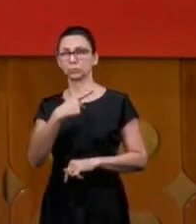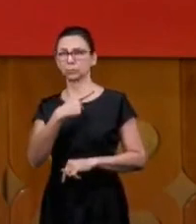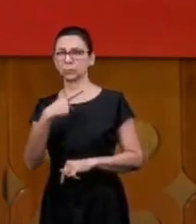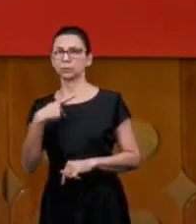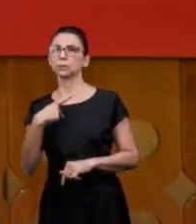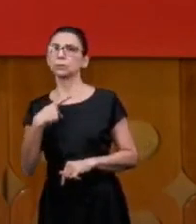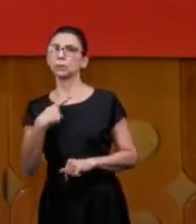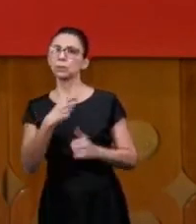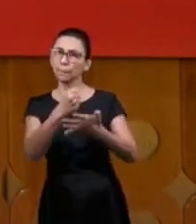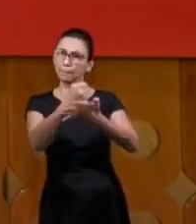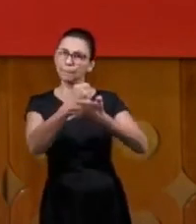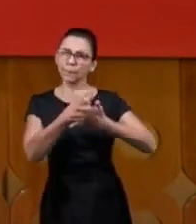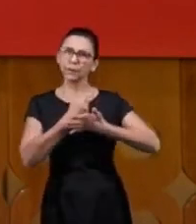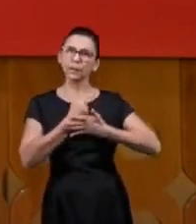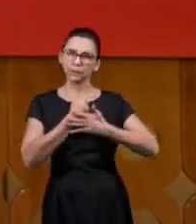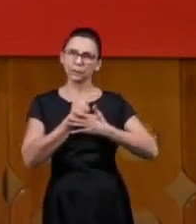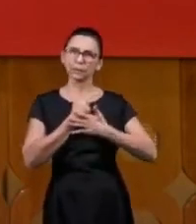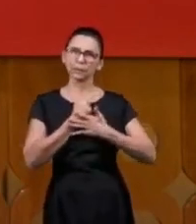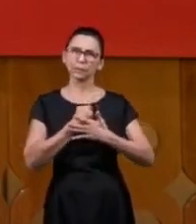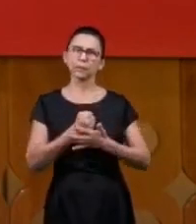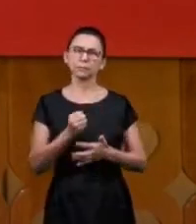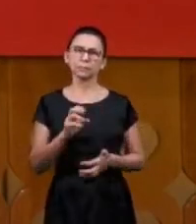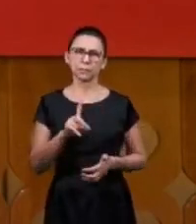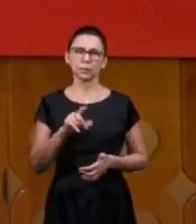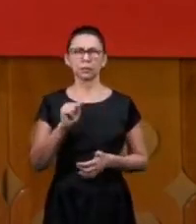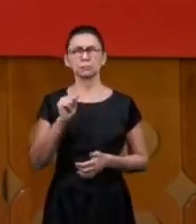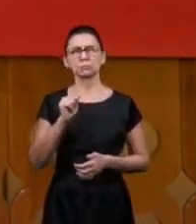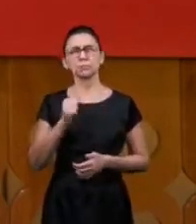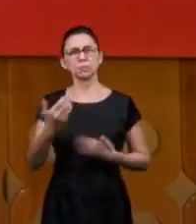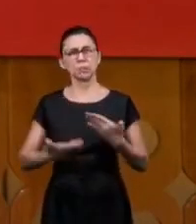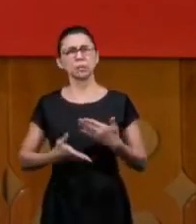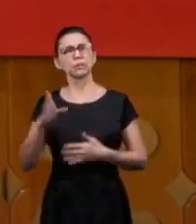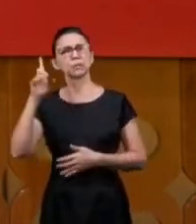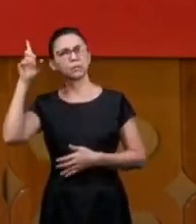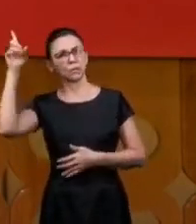who helped me servant of God used by the Lord